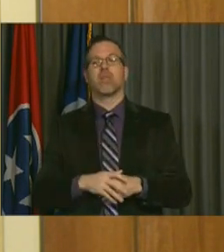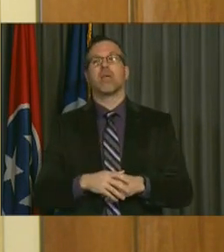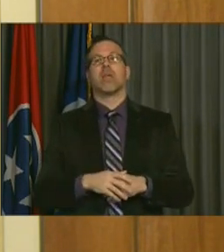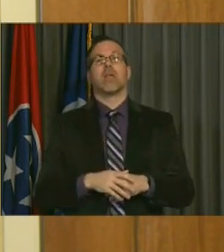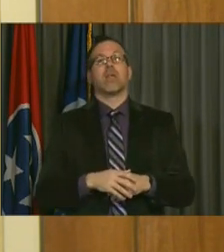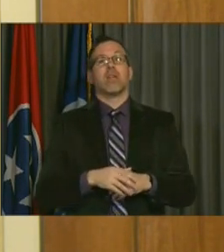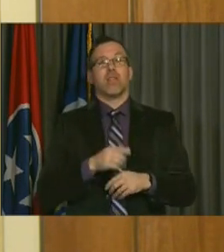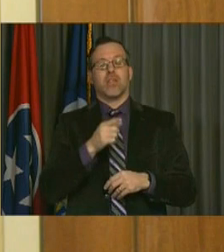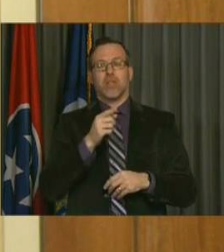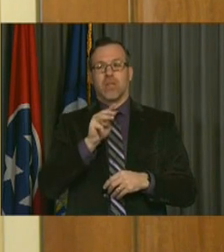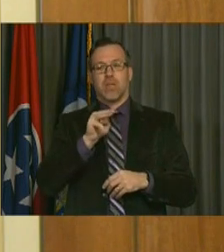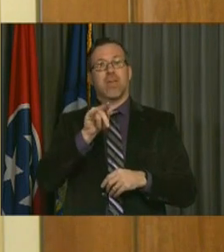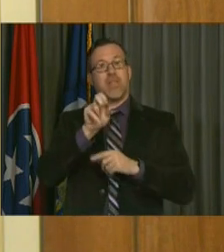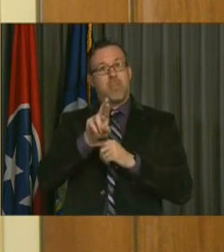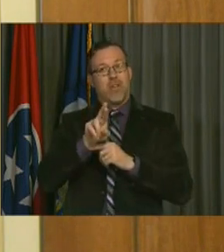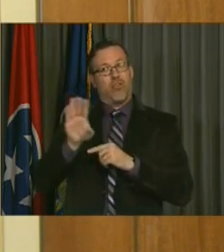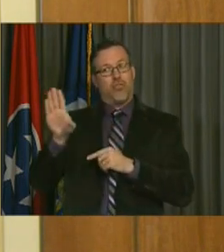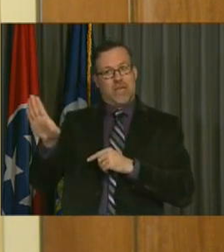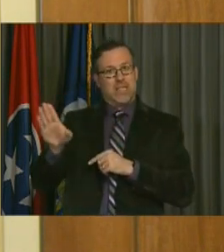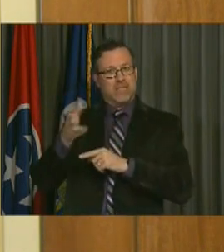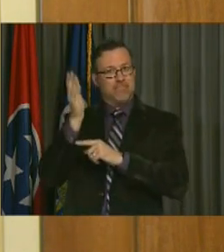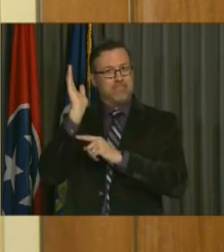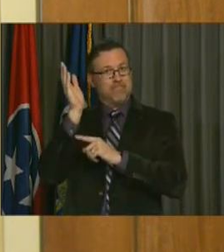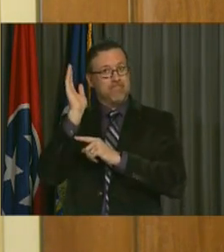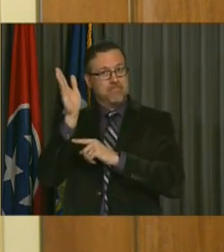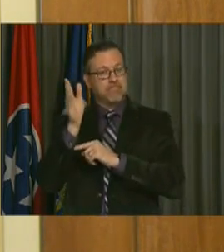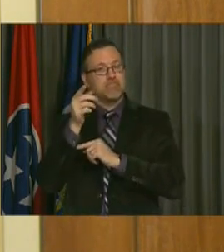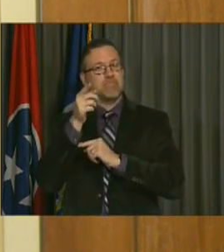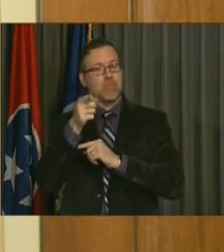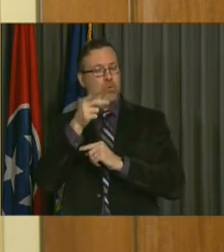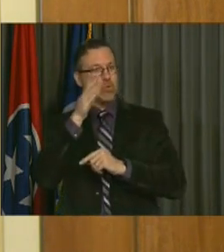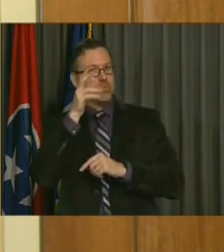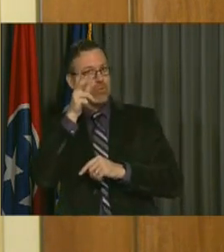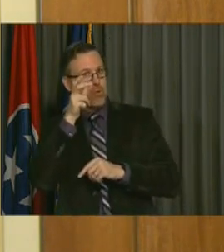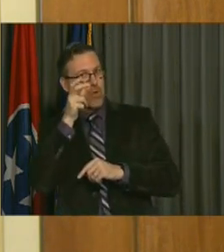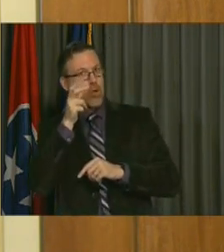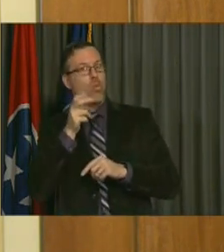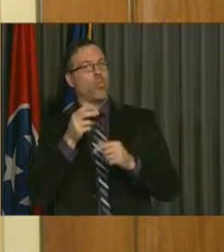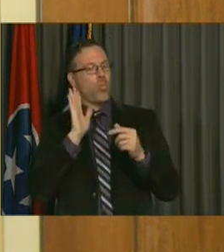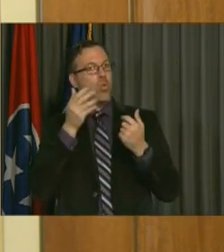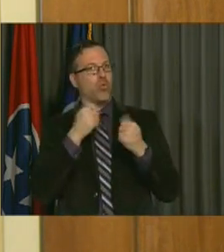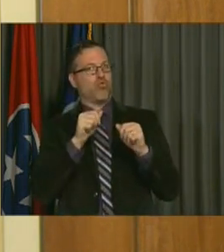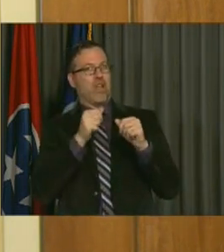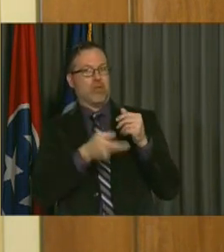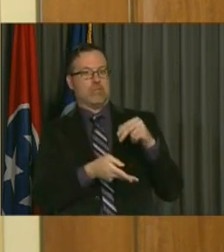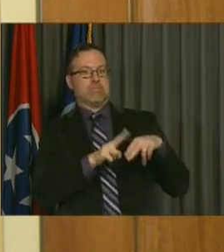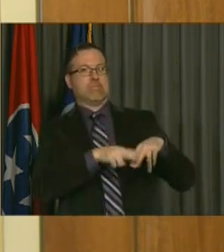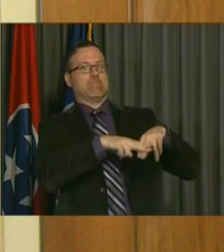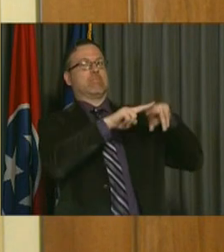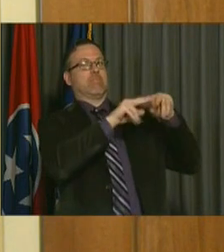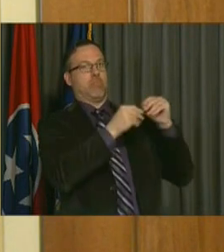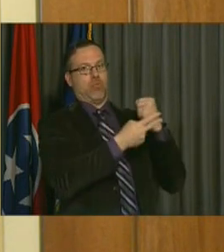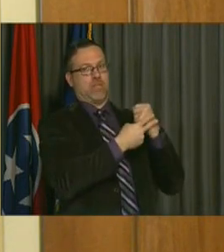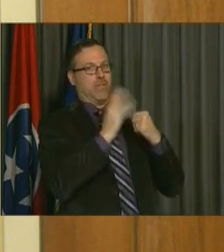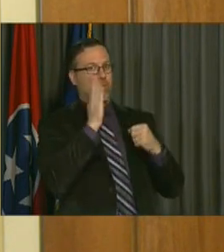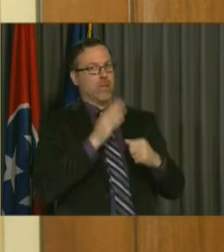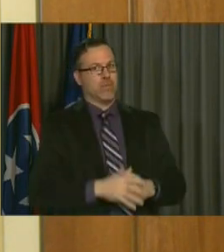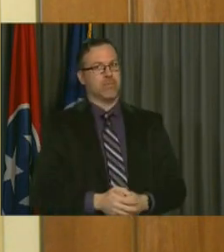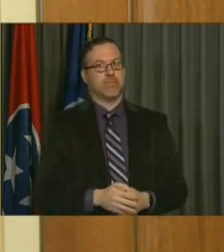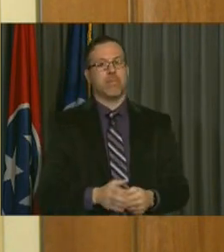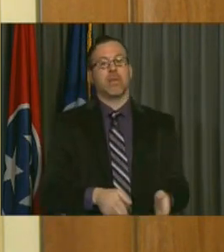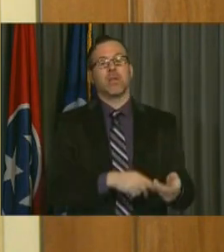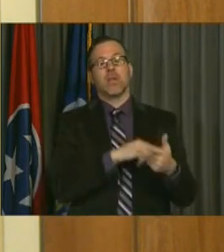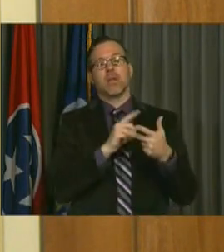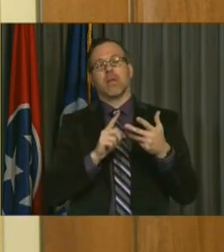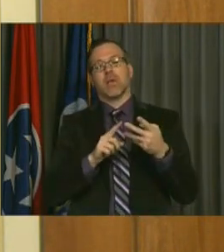you saw in the Mayor's presentation, this budget will try to improve on those levels as we go forward. The other issue